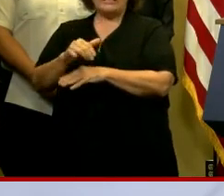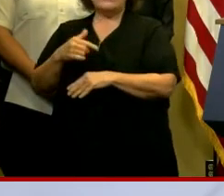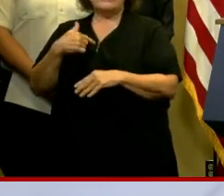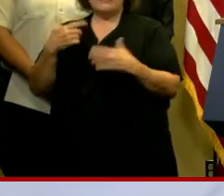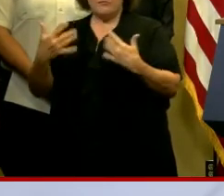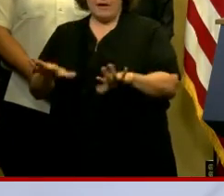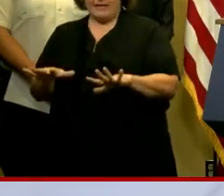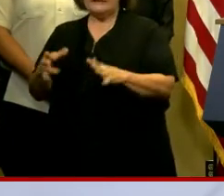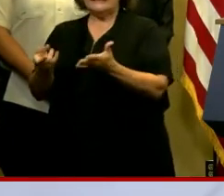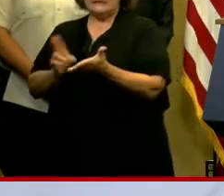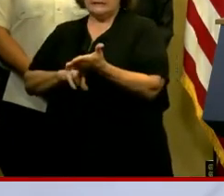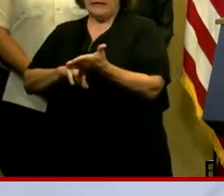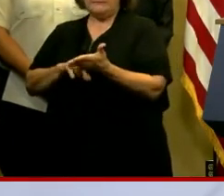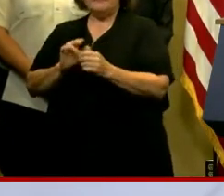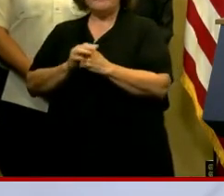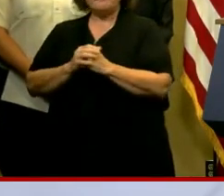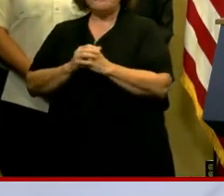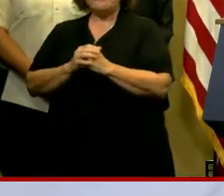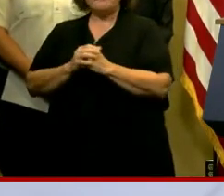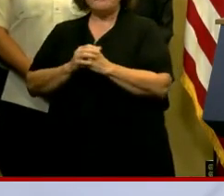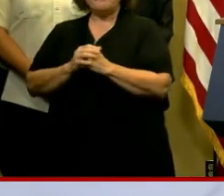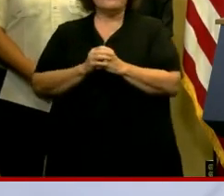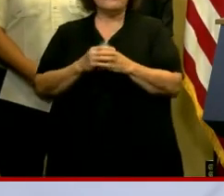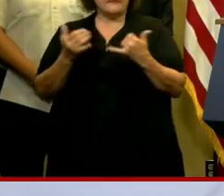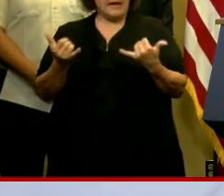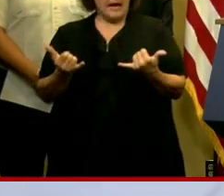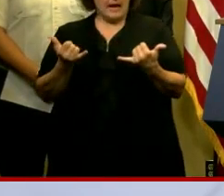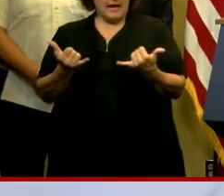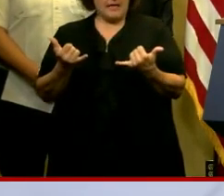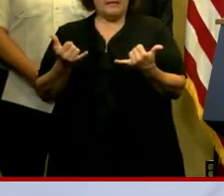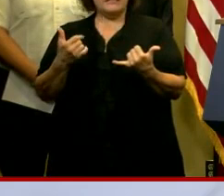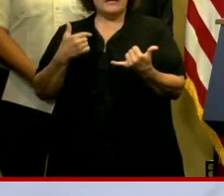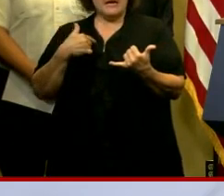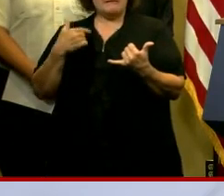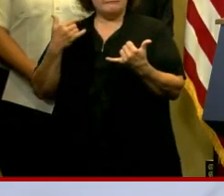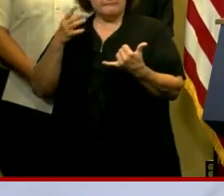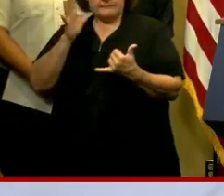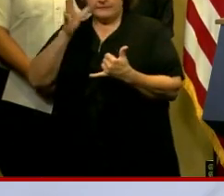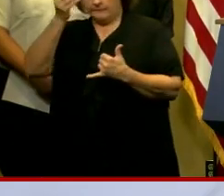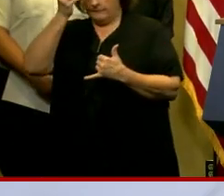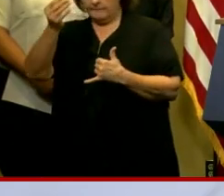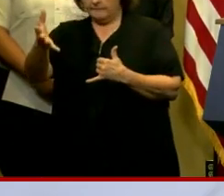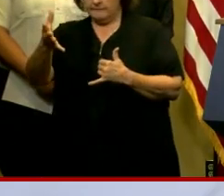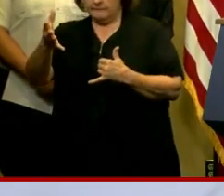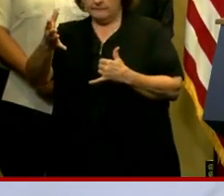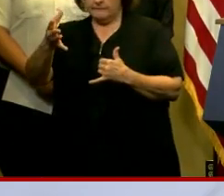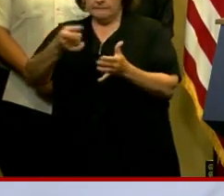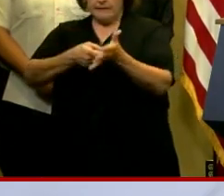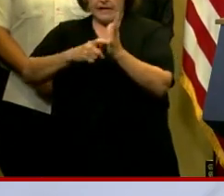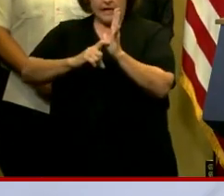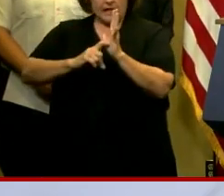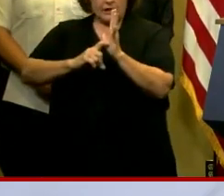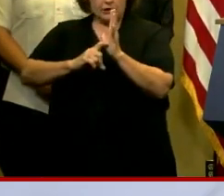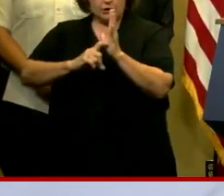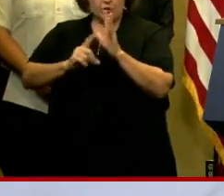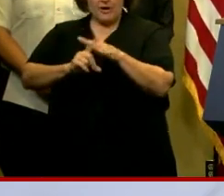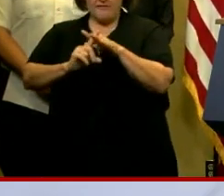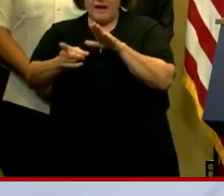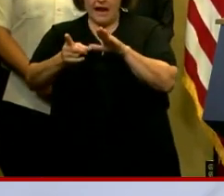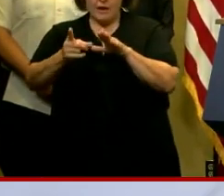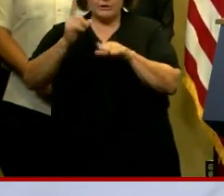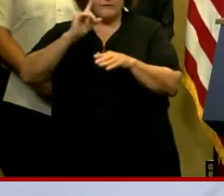my signature already. At this time, I will be, and I am calling for mandatory evacuation of all